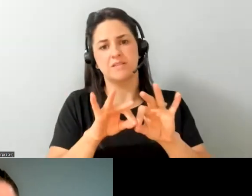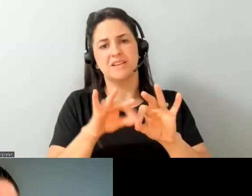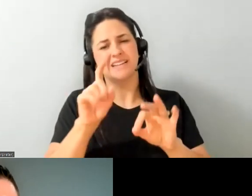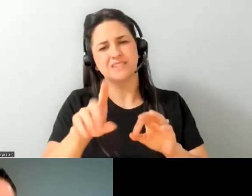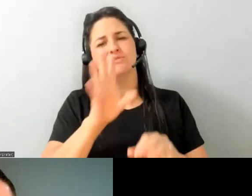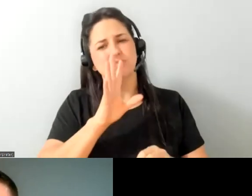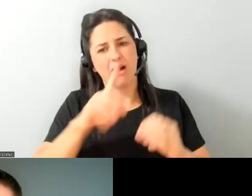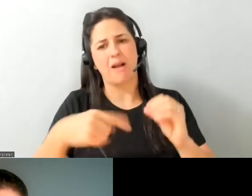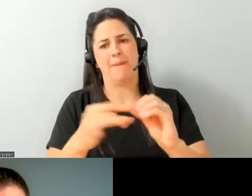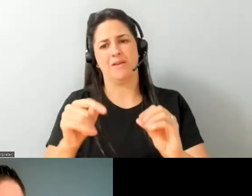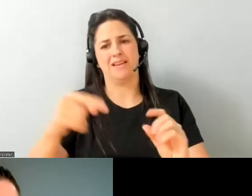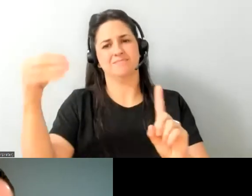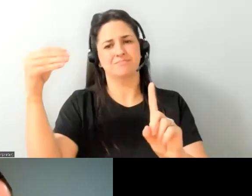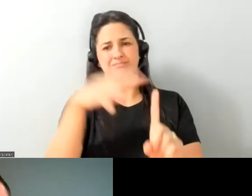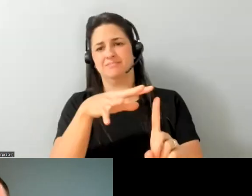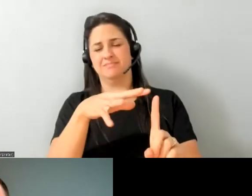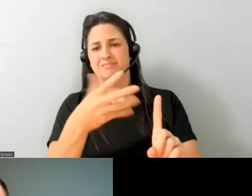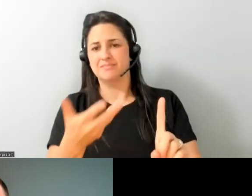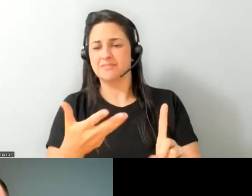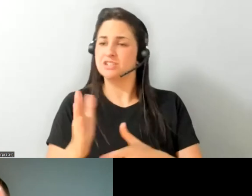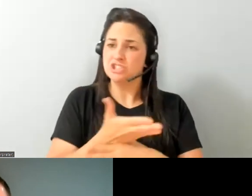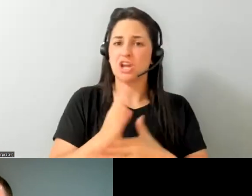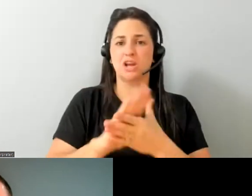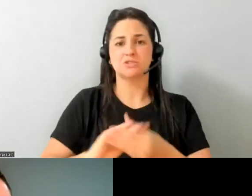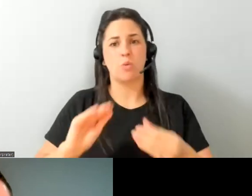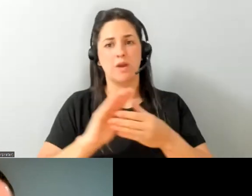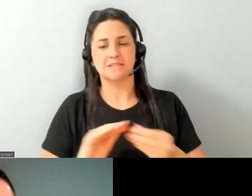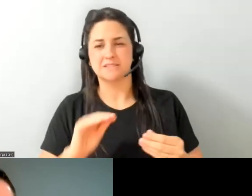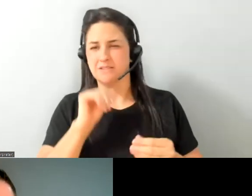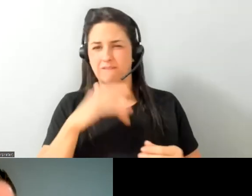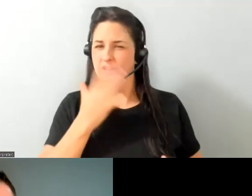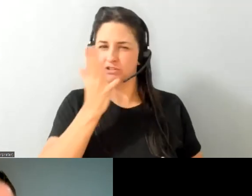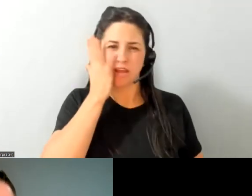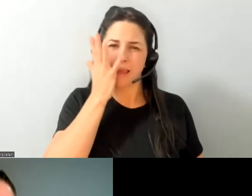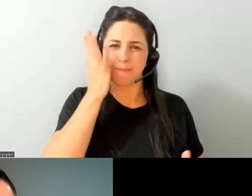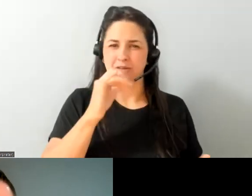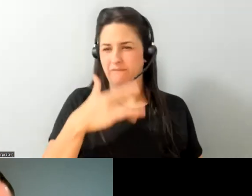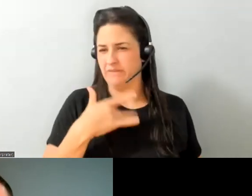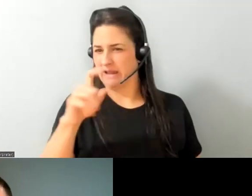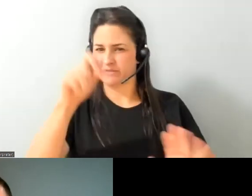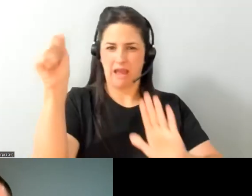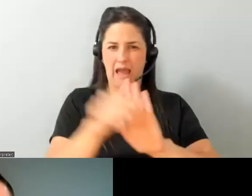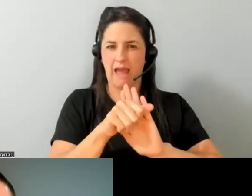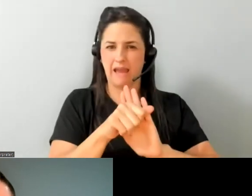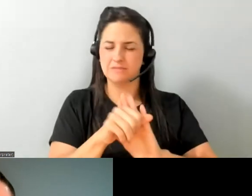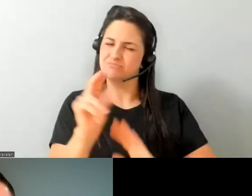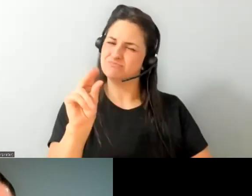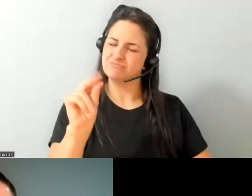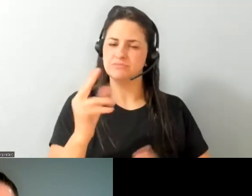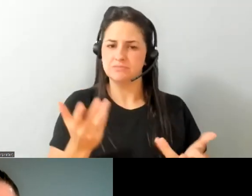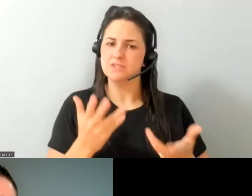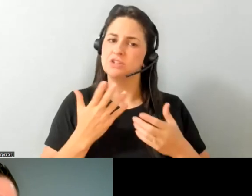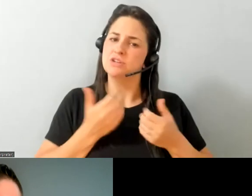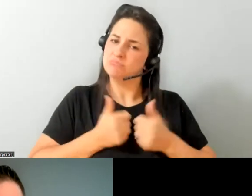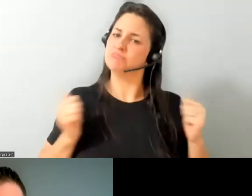about it we just we share our stories without feeling ashamed and feeling the need to hide share stories and make other